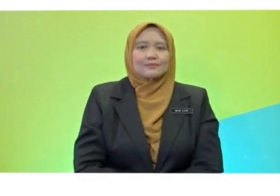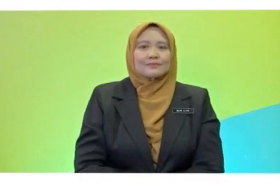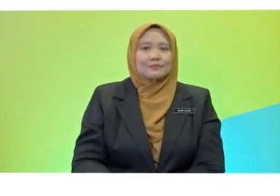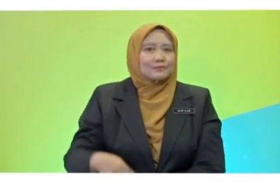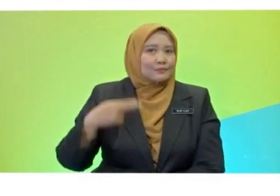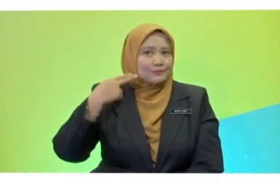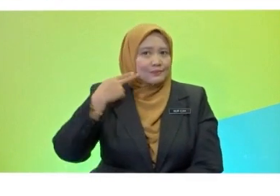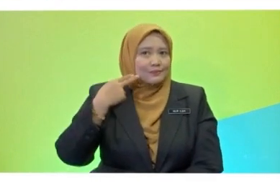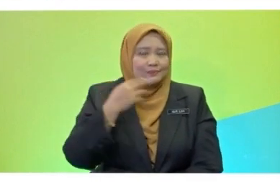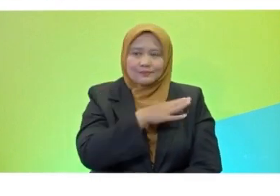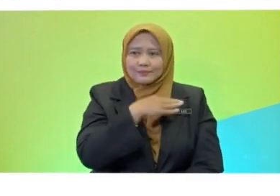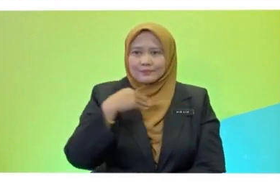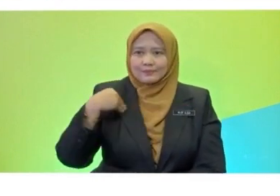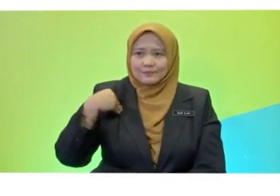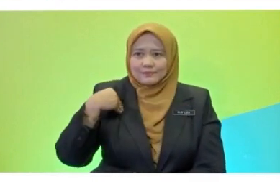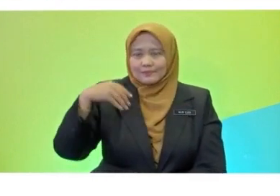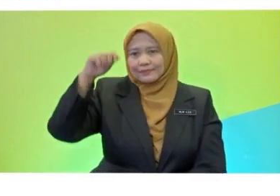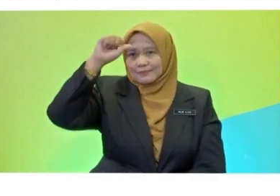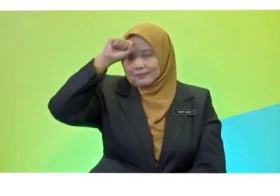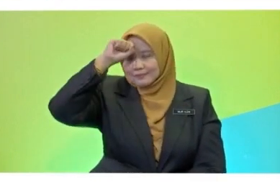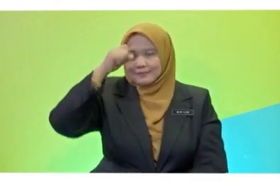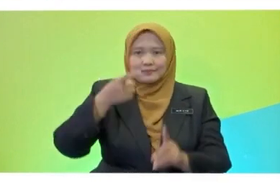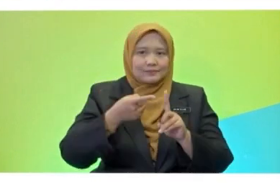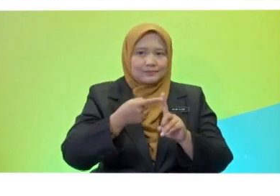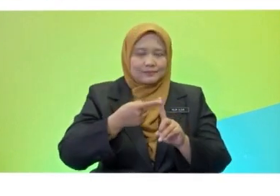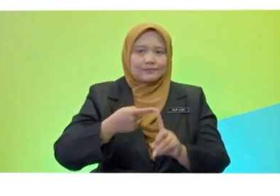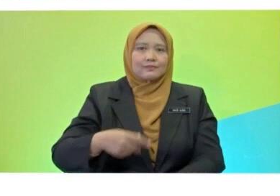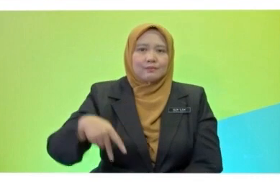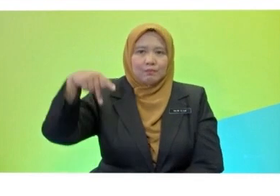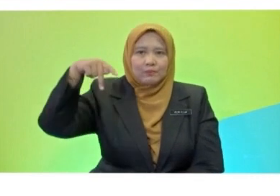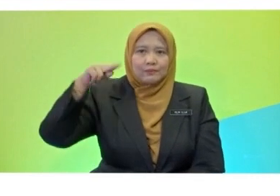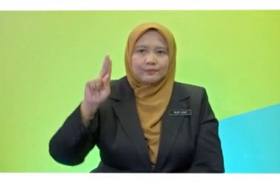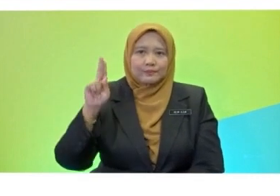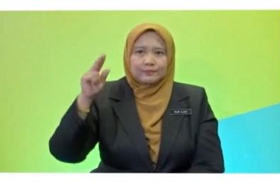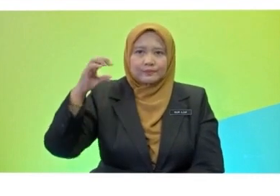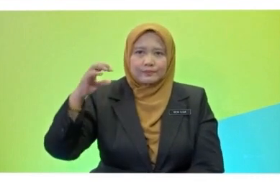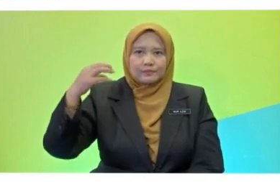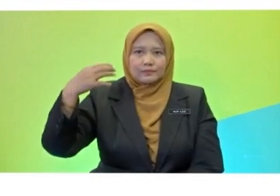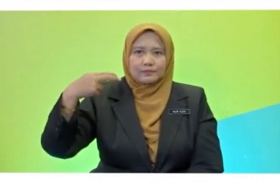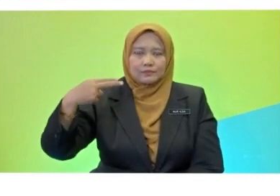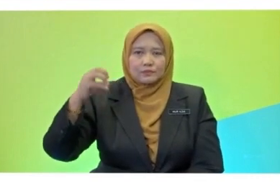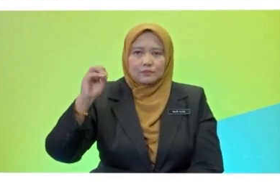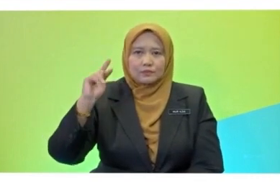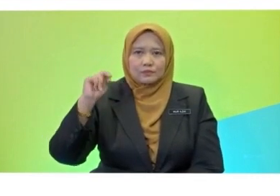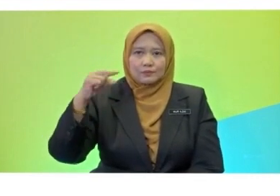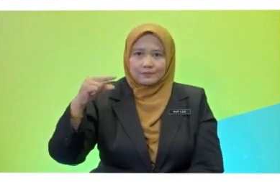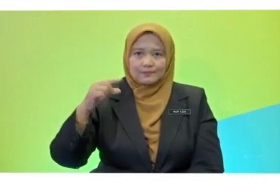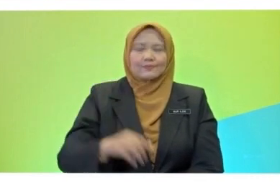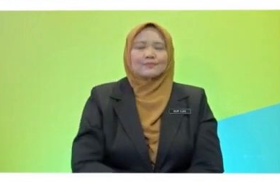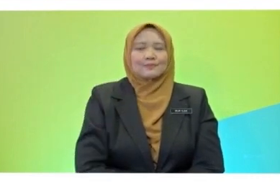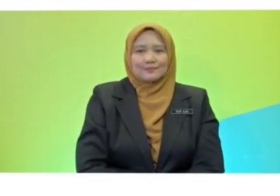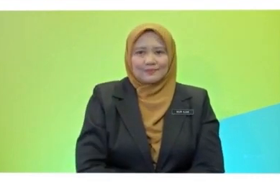and Sadwir Singh from SK Puchung Utama 2. Hello. Hi. Hi Husna. Hi Sadwir.